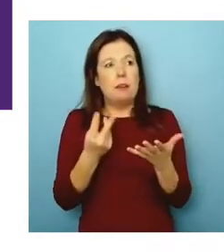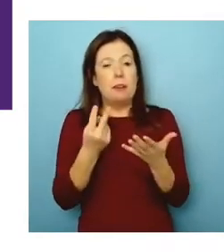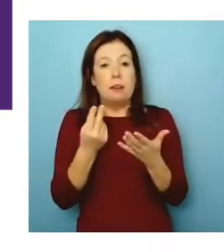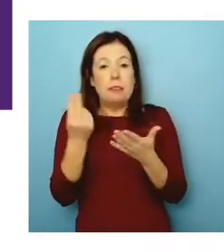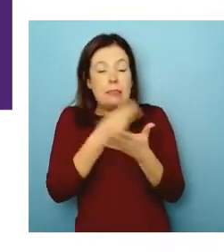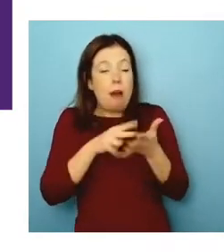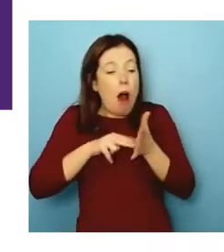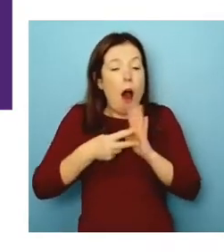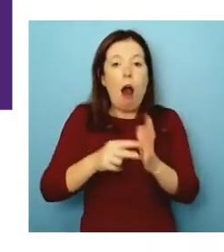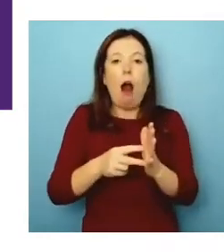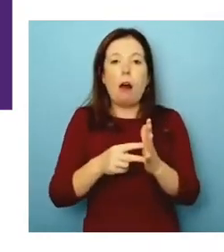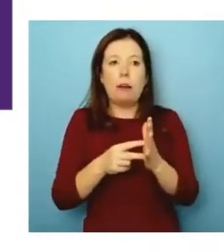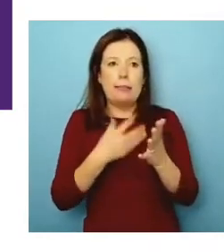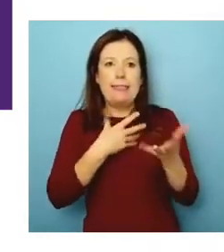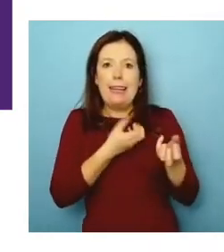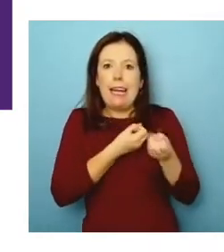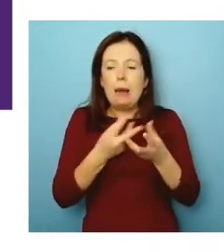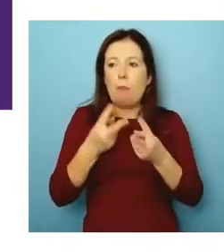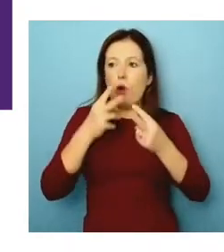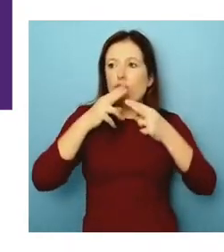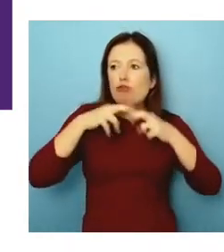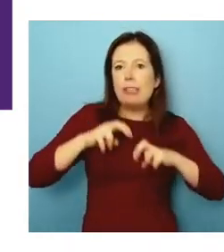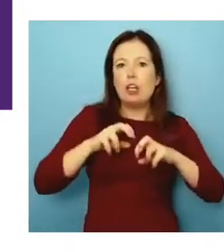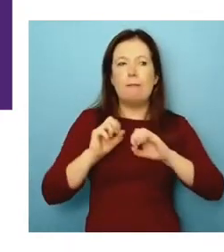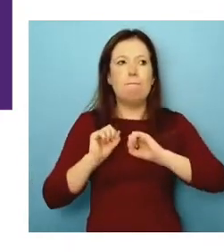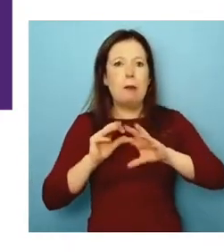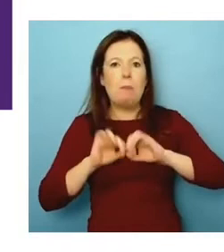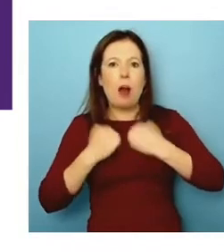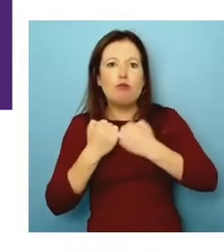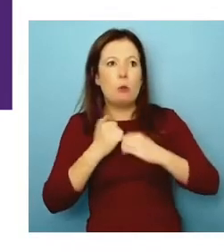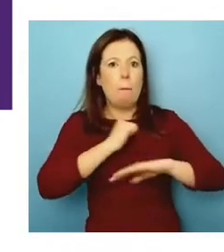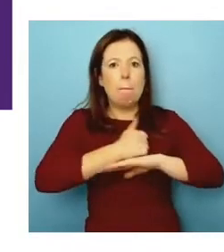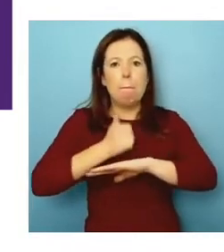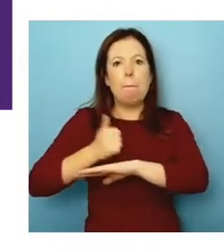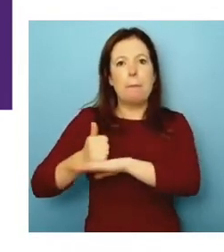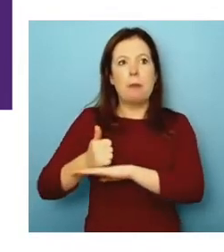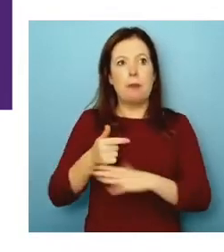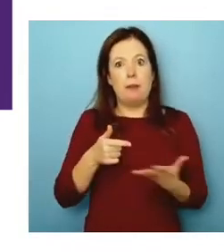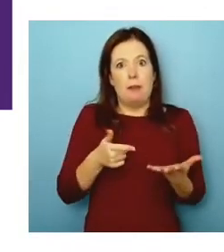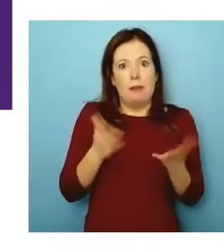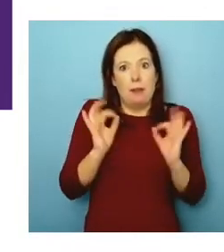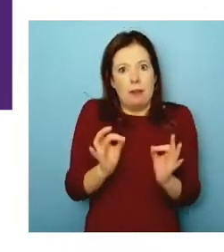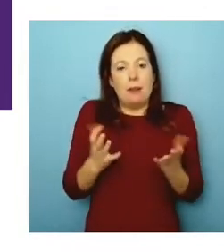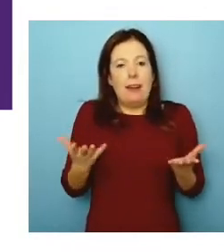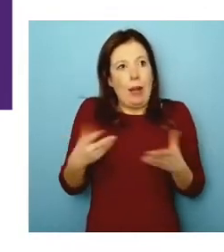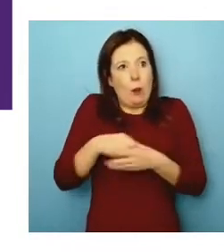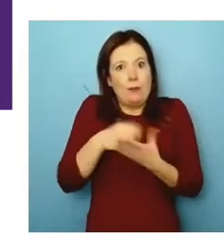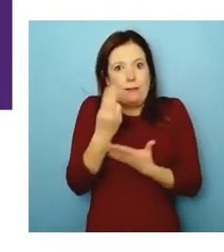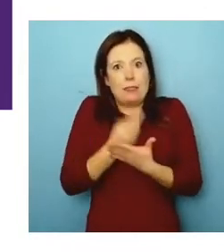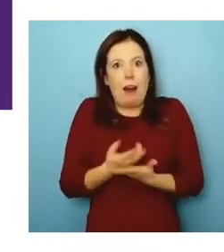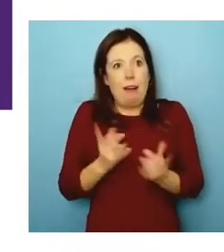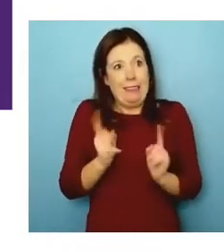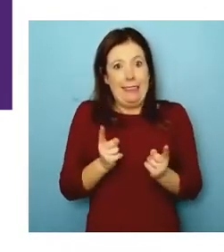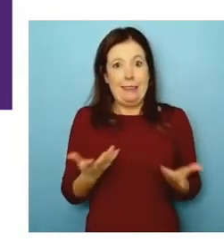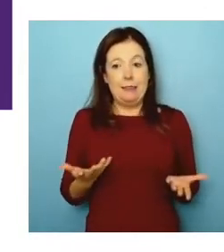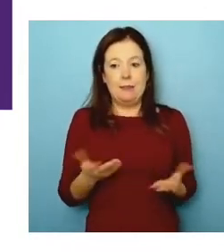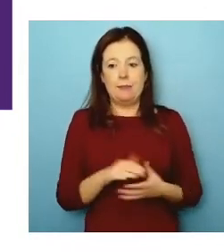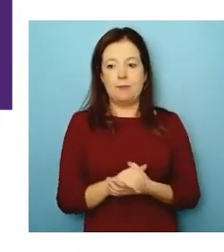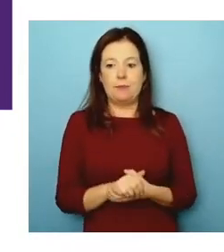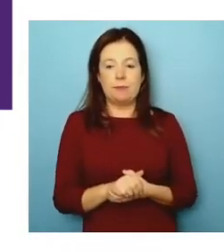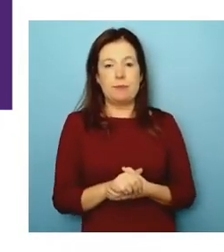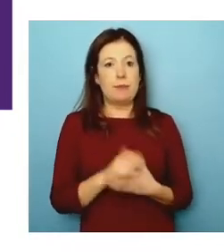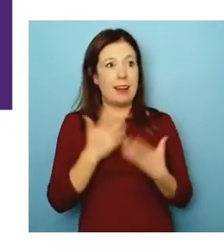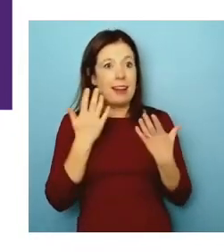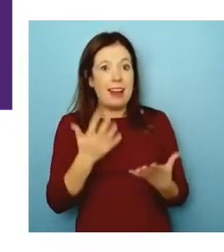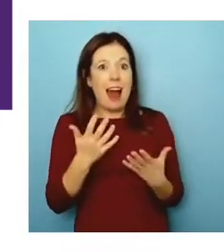of input and research and feedback loops and so on, which very much speaks to inclusive design. Now that's become the everyday fabric